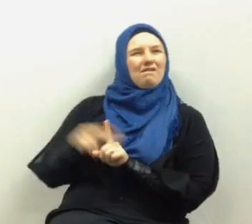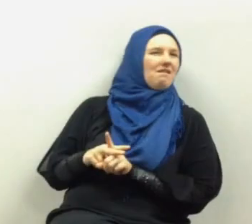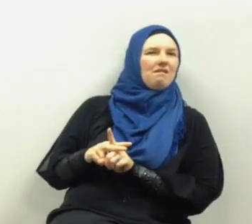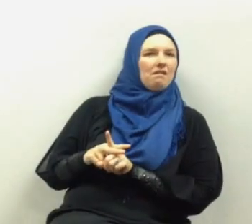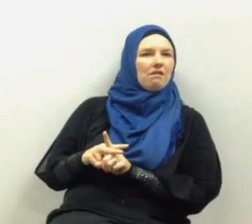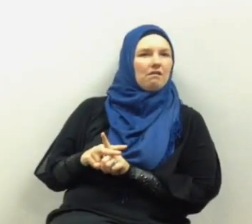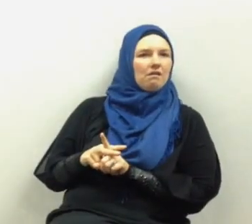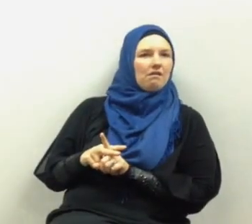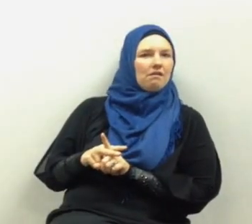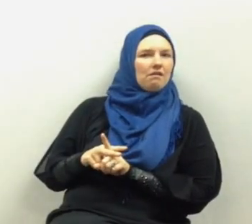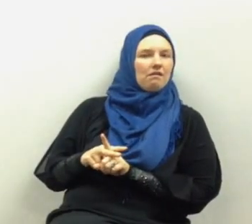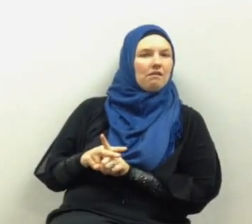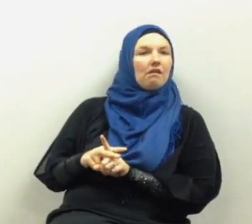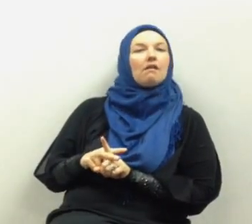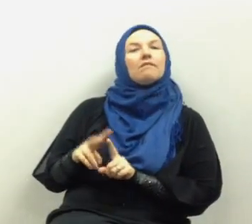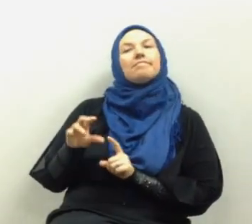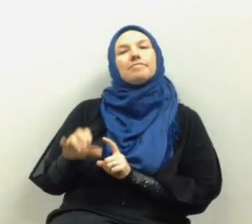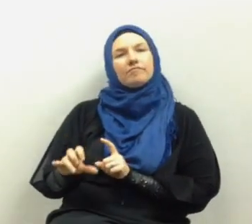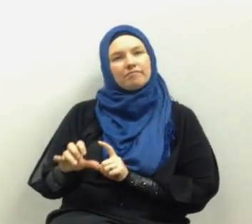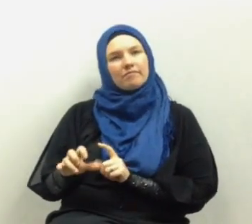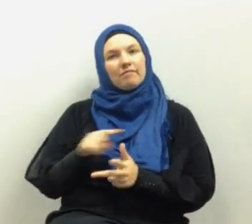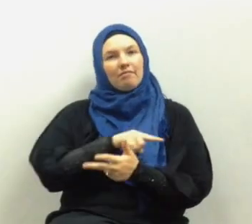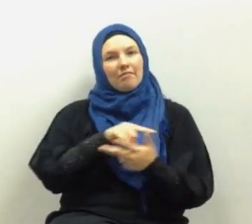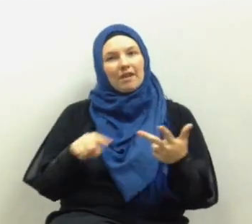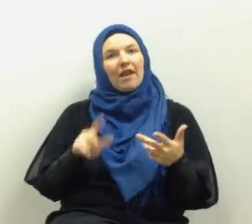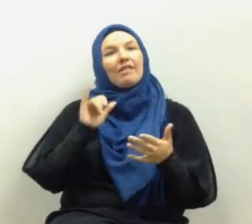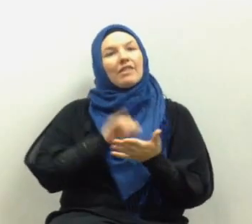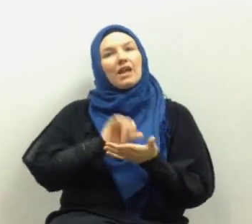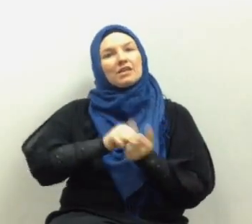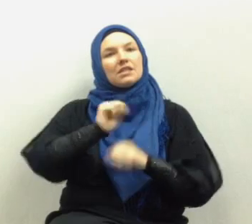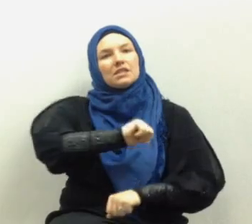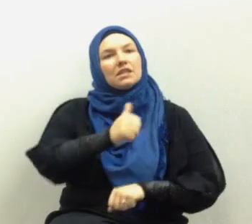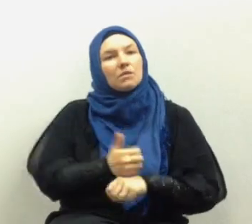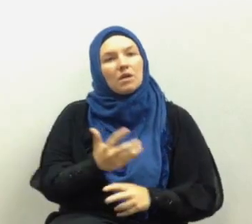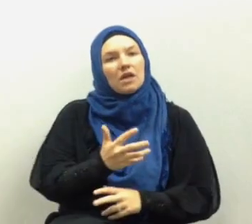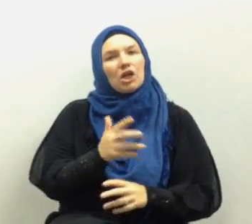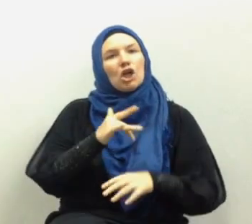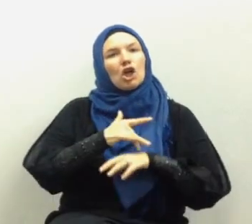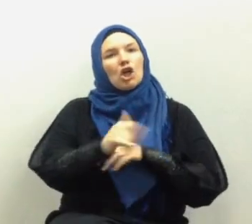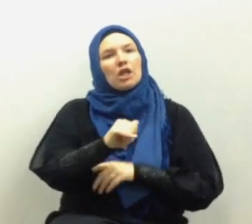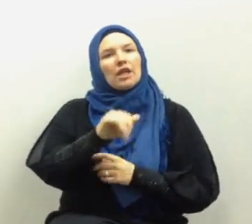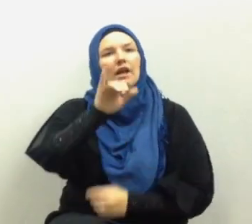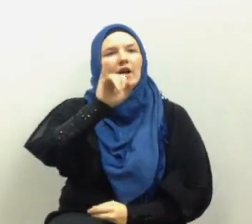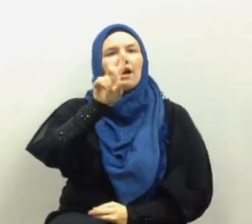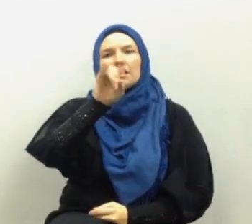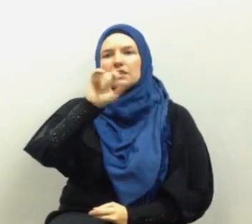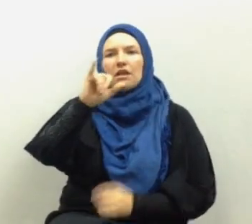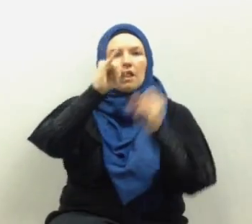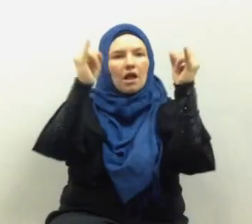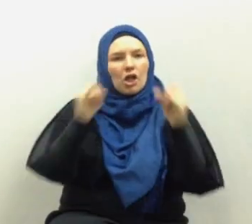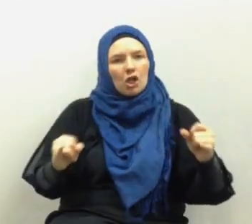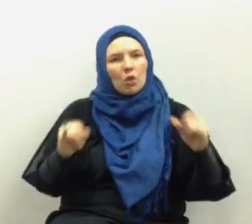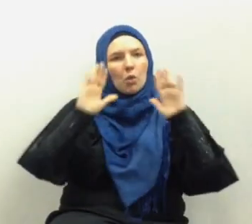this what distinguished the early idol worship communities of the time